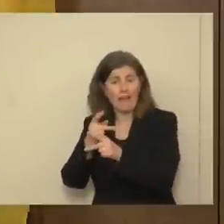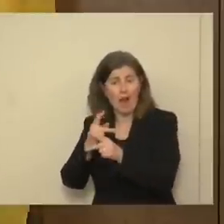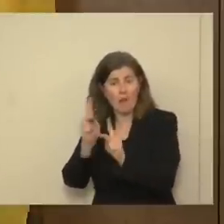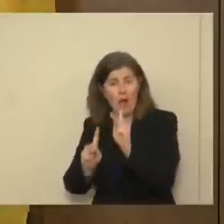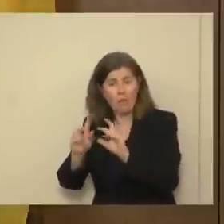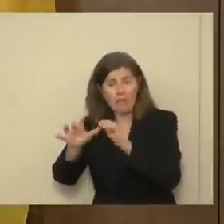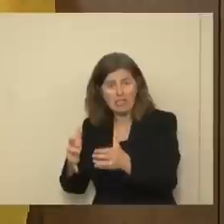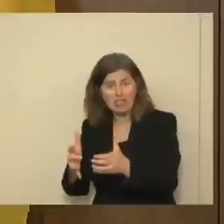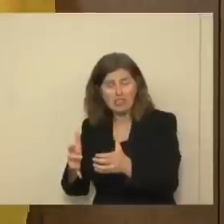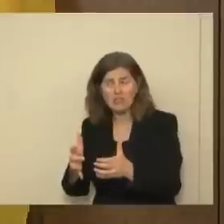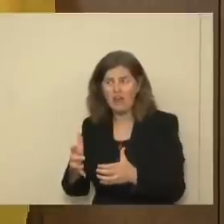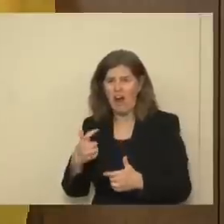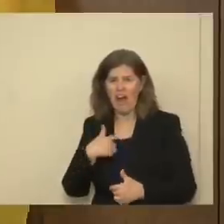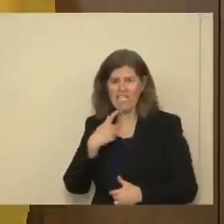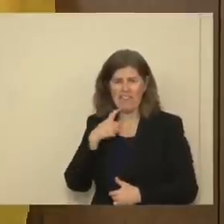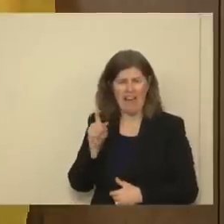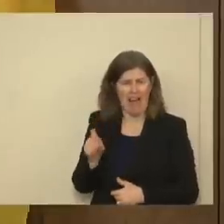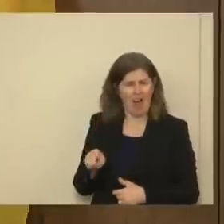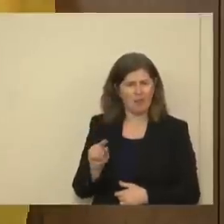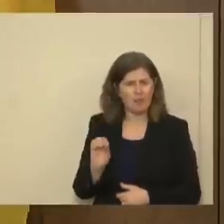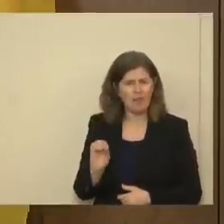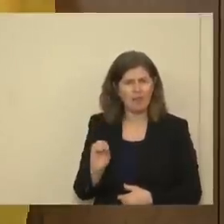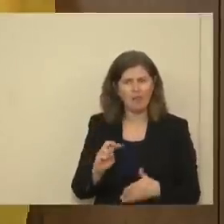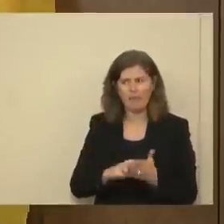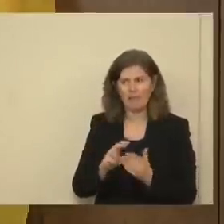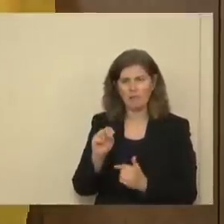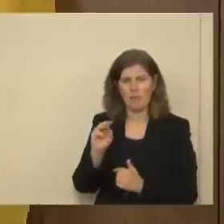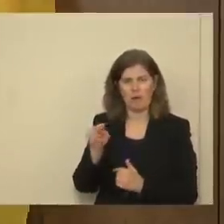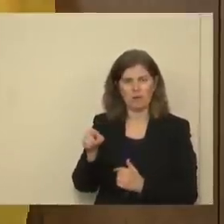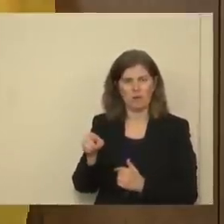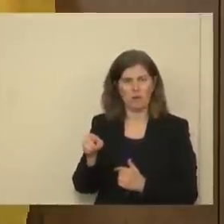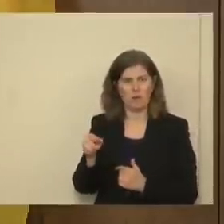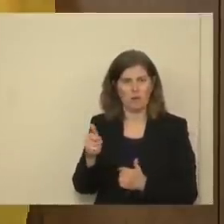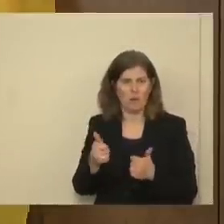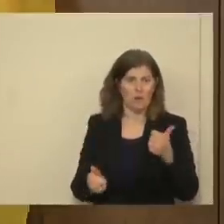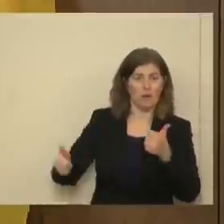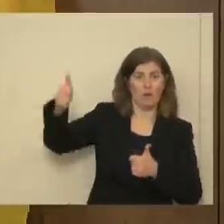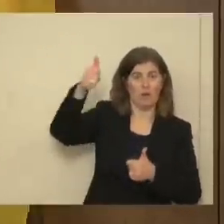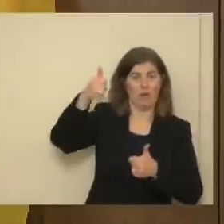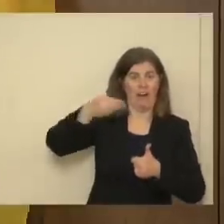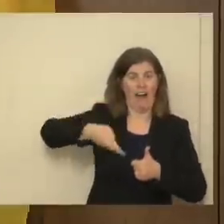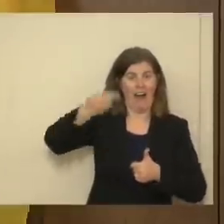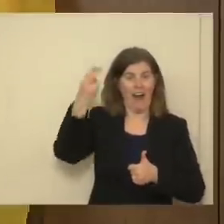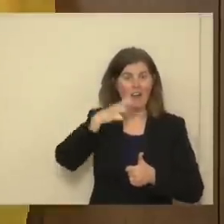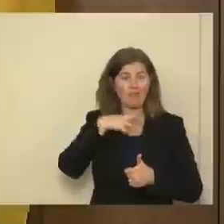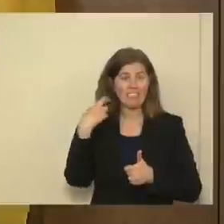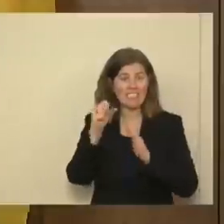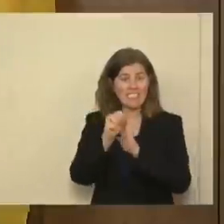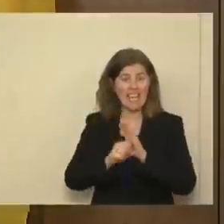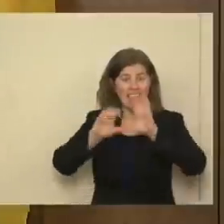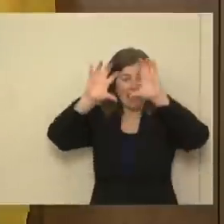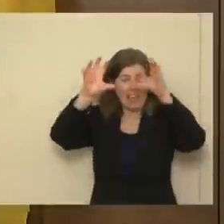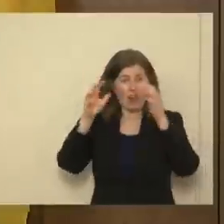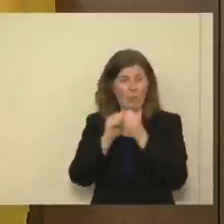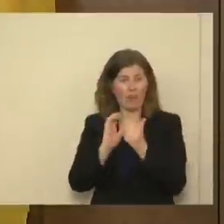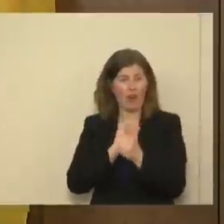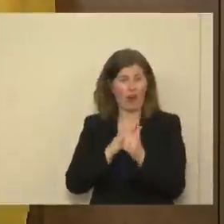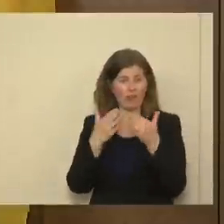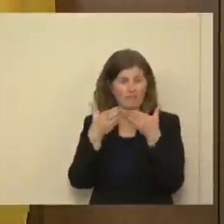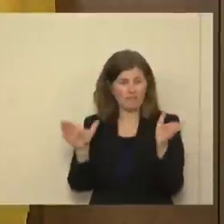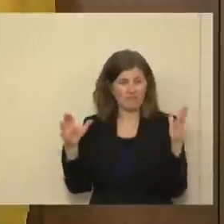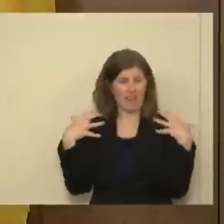I would argue that it's got to be, in which case New Mexico would be in a high-risk state category, given our health status